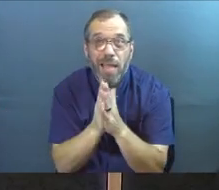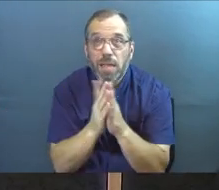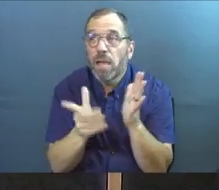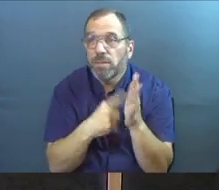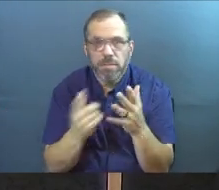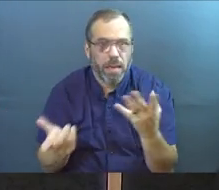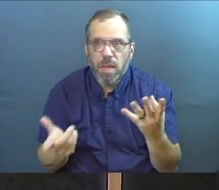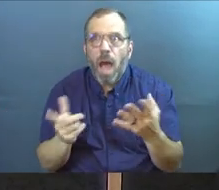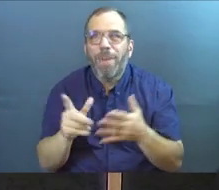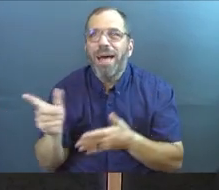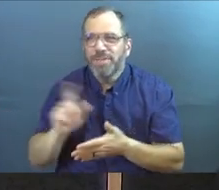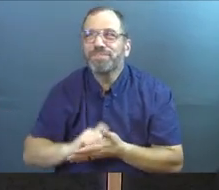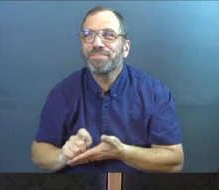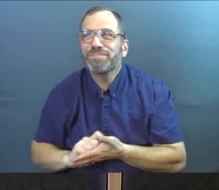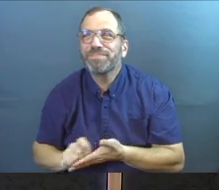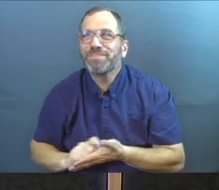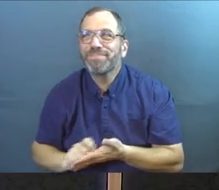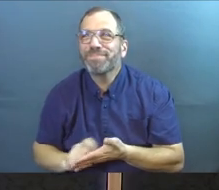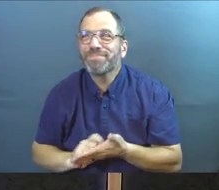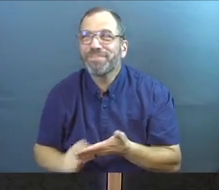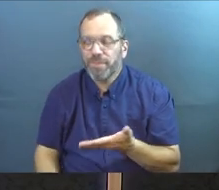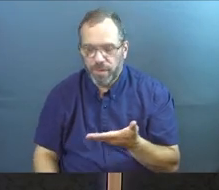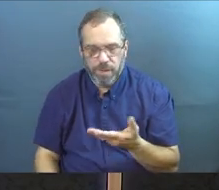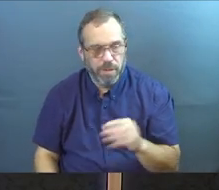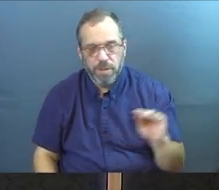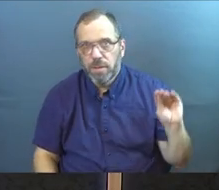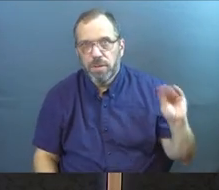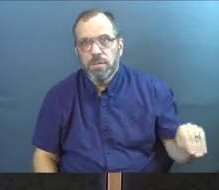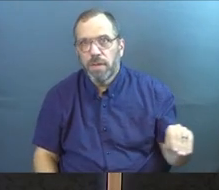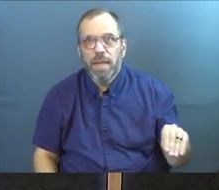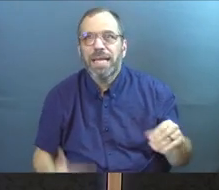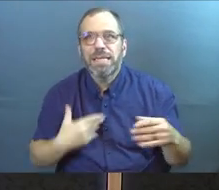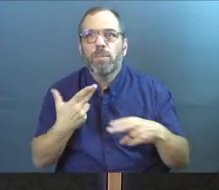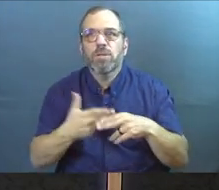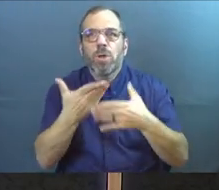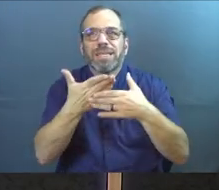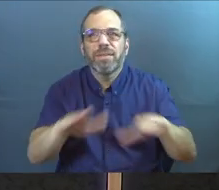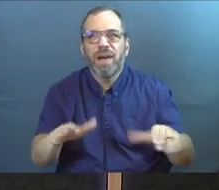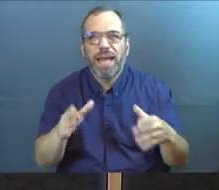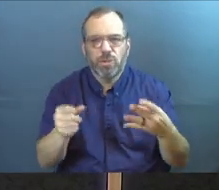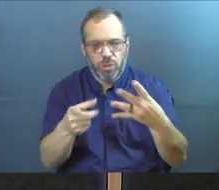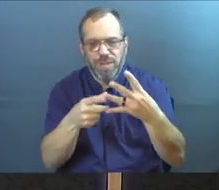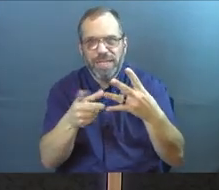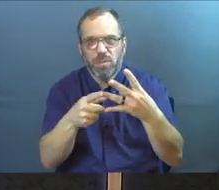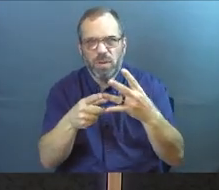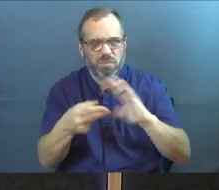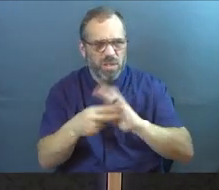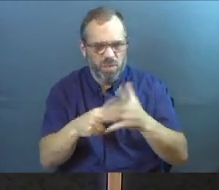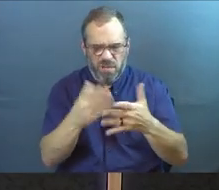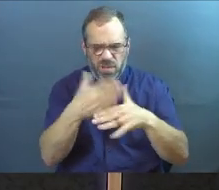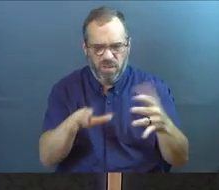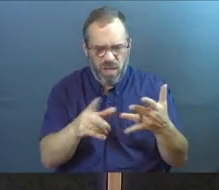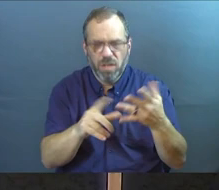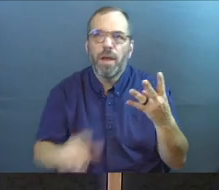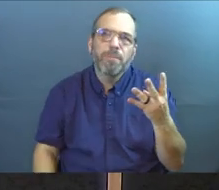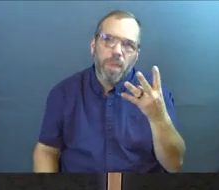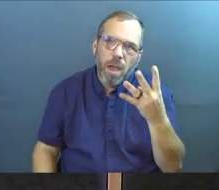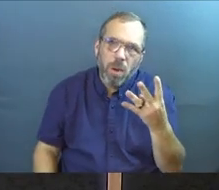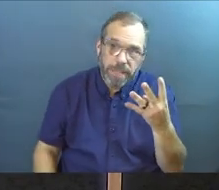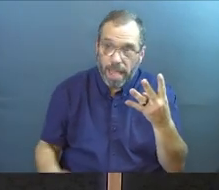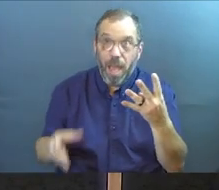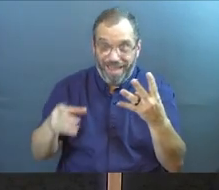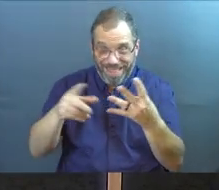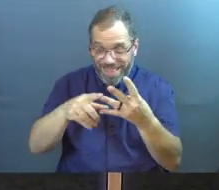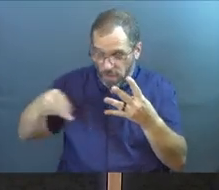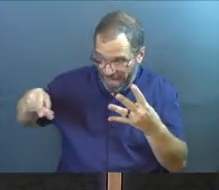Sometimes I might even take notes, but I don't come back to the notes because I'm divided dirt. Well, what does that mean? It means, well, the